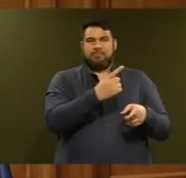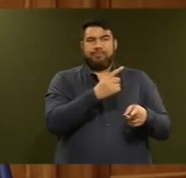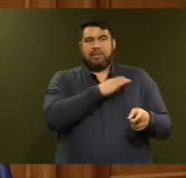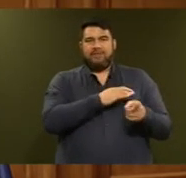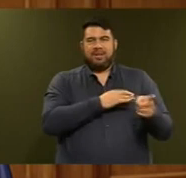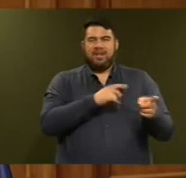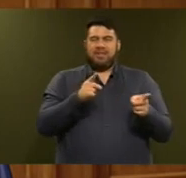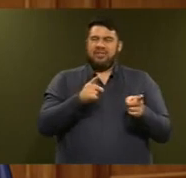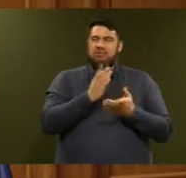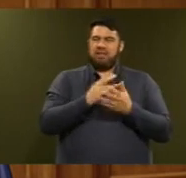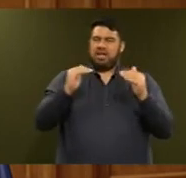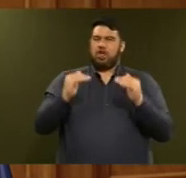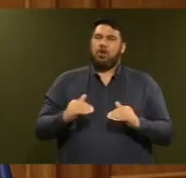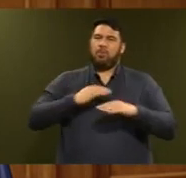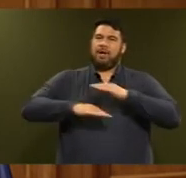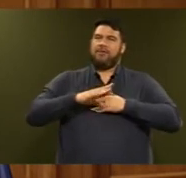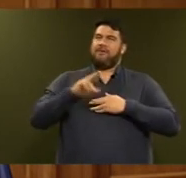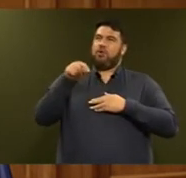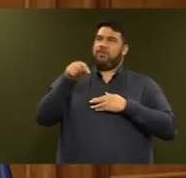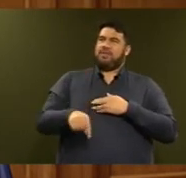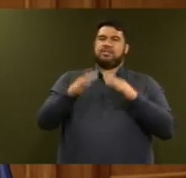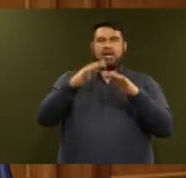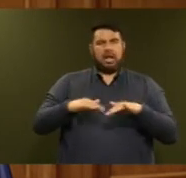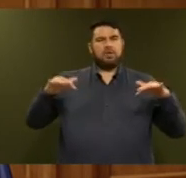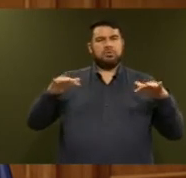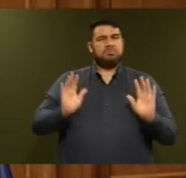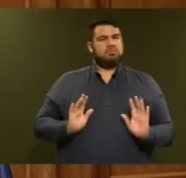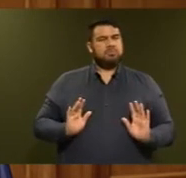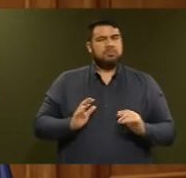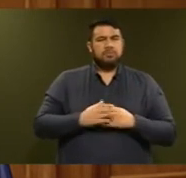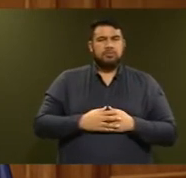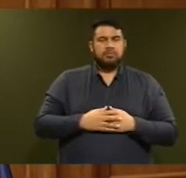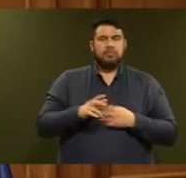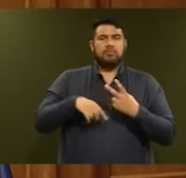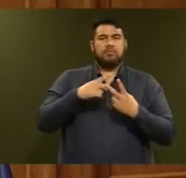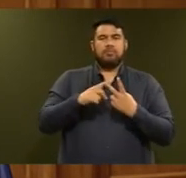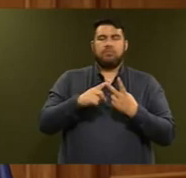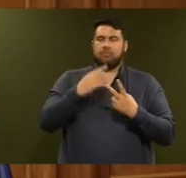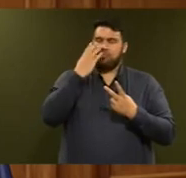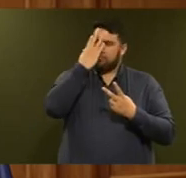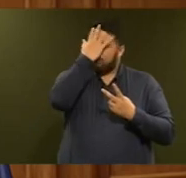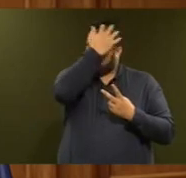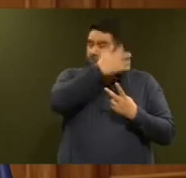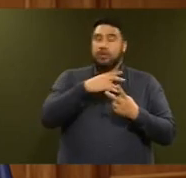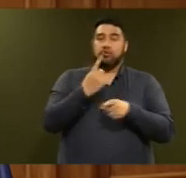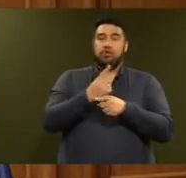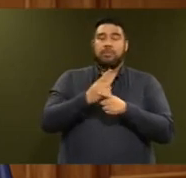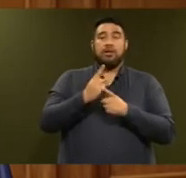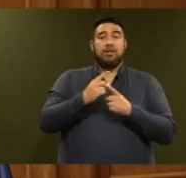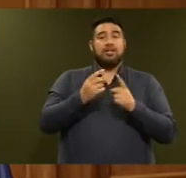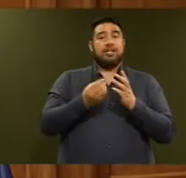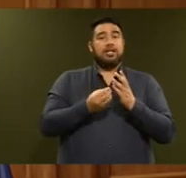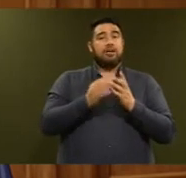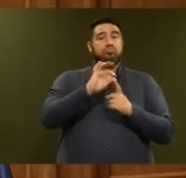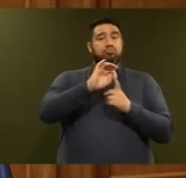the House. In relation to other interventions in the broader Provincial Growth Fund,